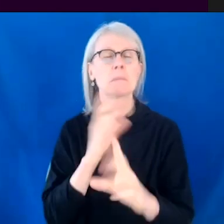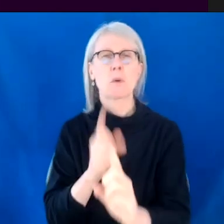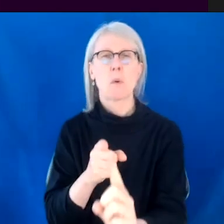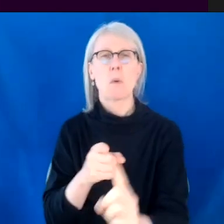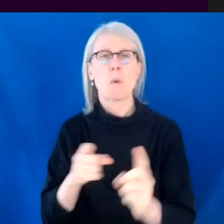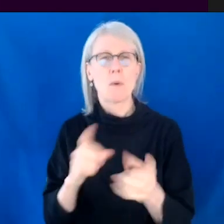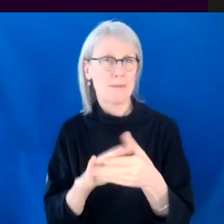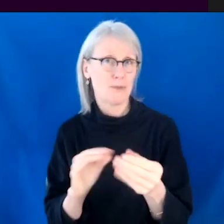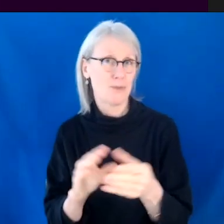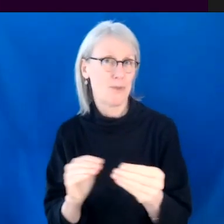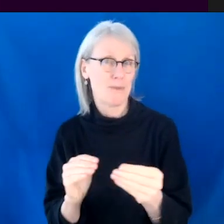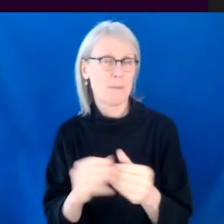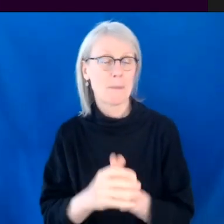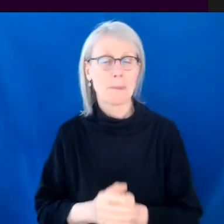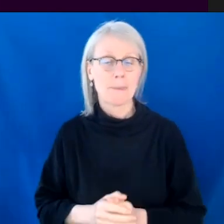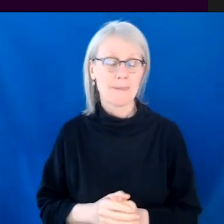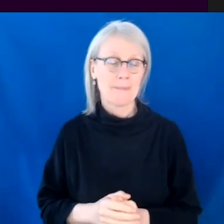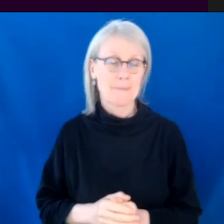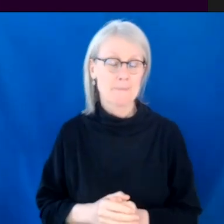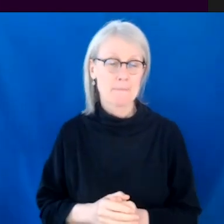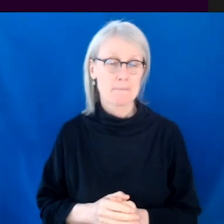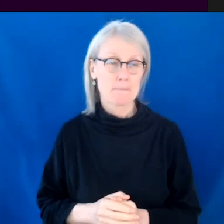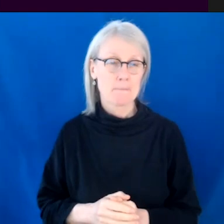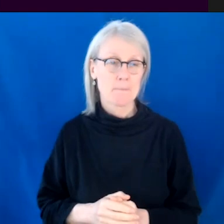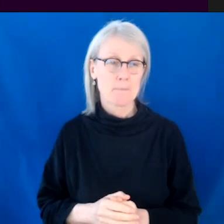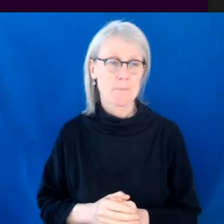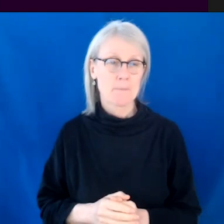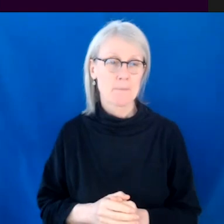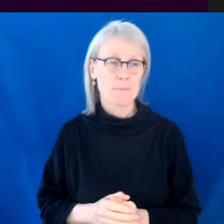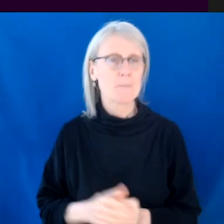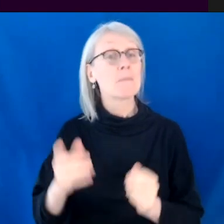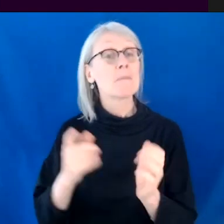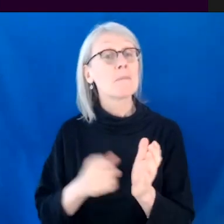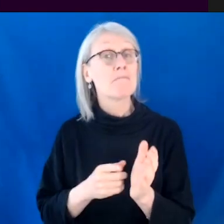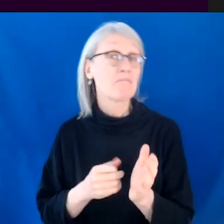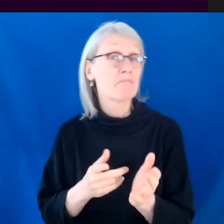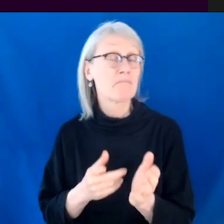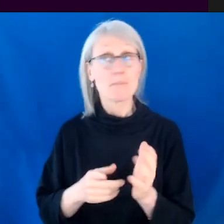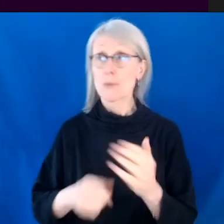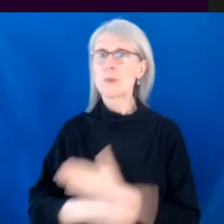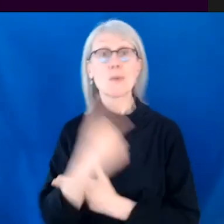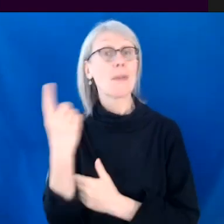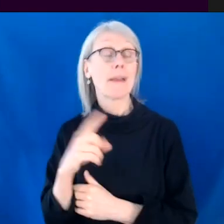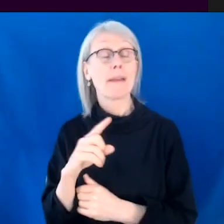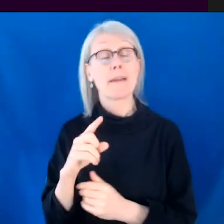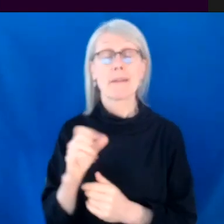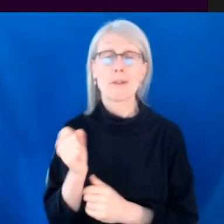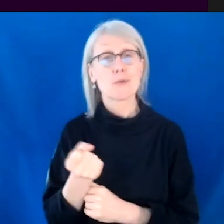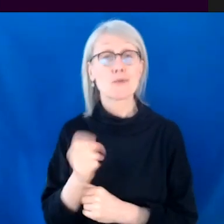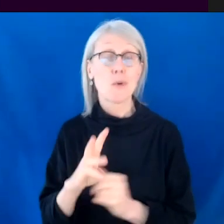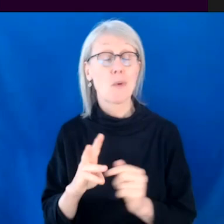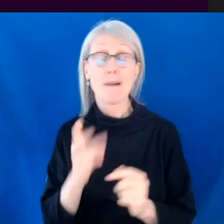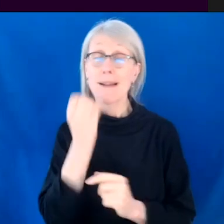wanted to say. And, and sometimes, um, today it's like you have a show and then they bring on a showrunner